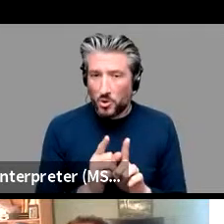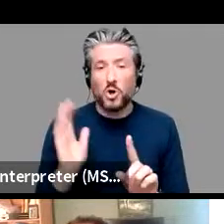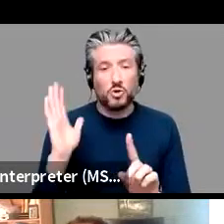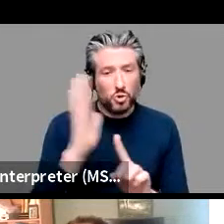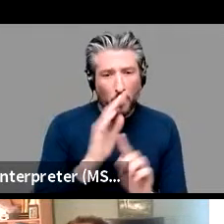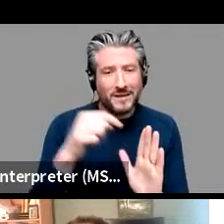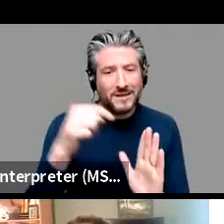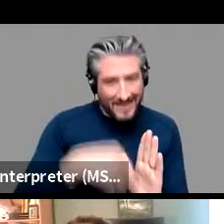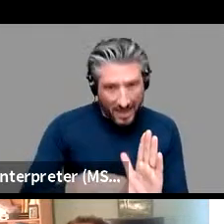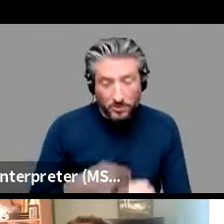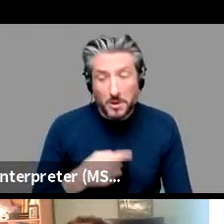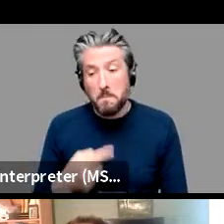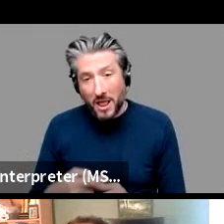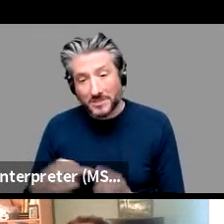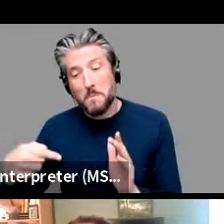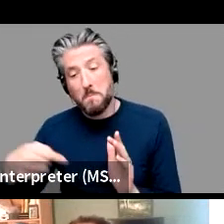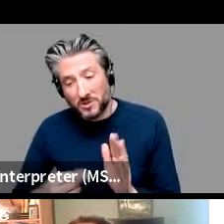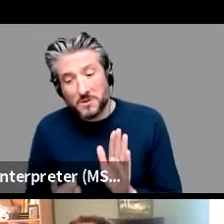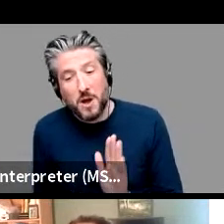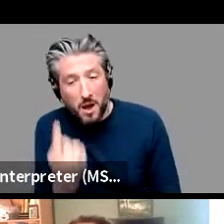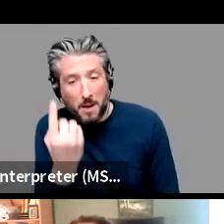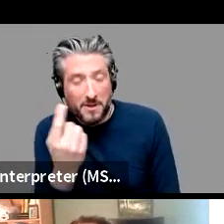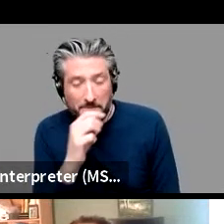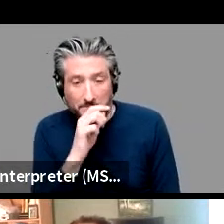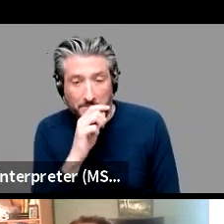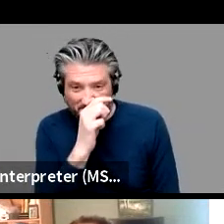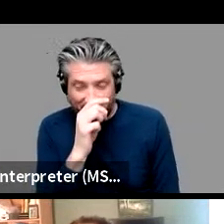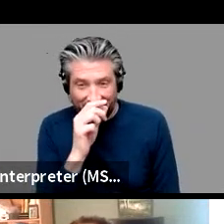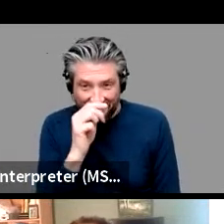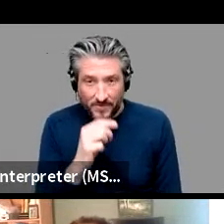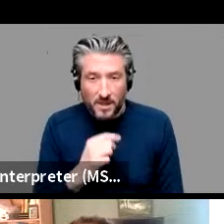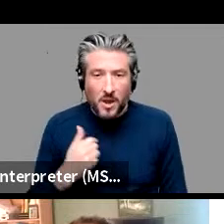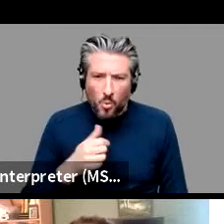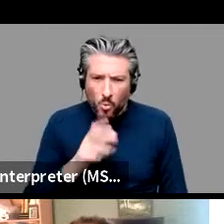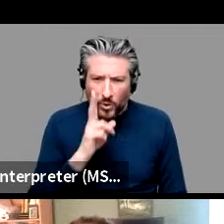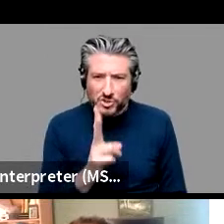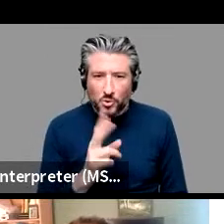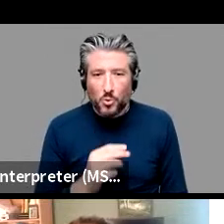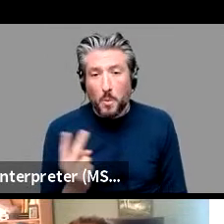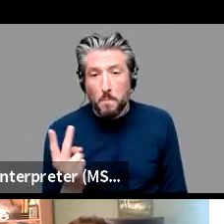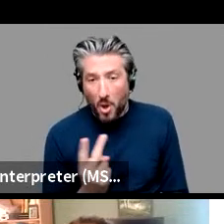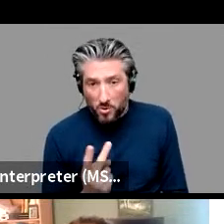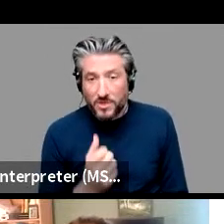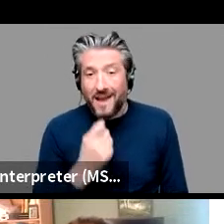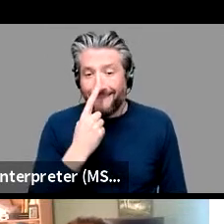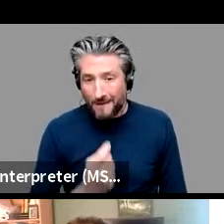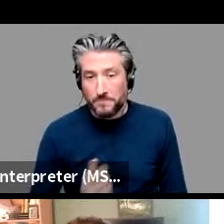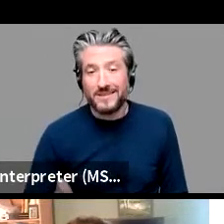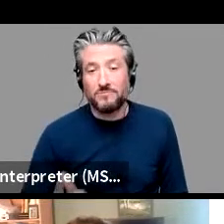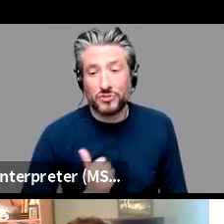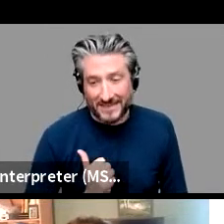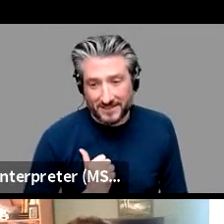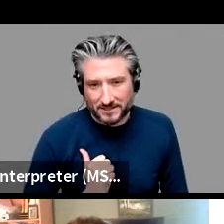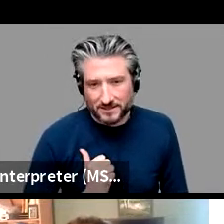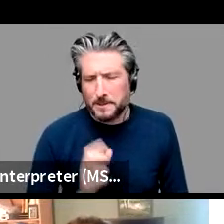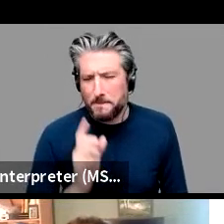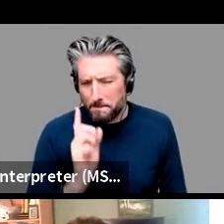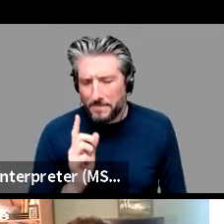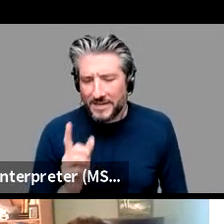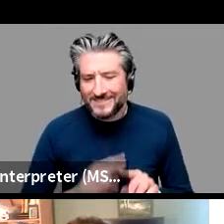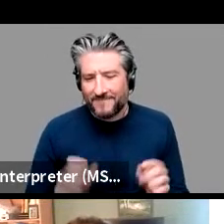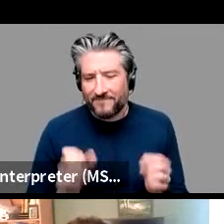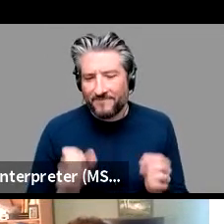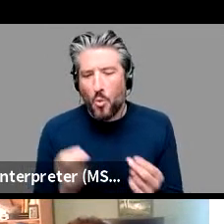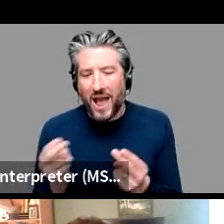and we saw that actually those information are kind of both predictive but in different ways for for behavioral